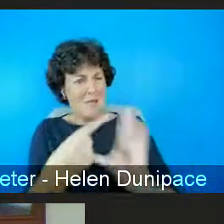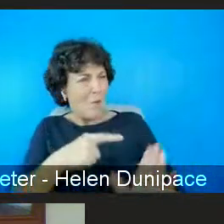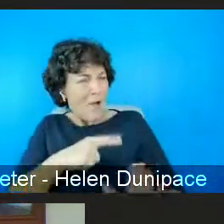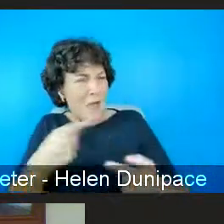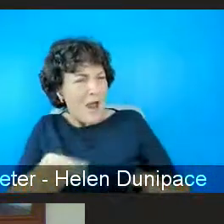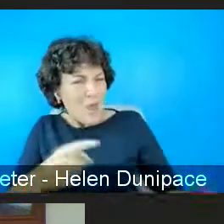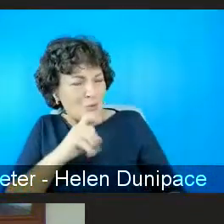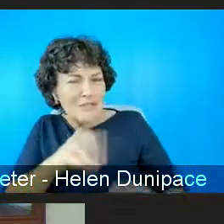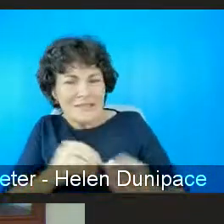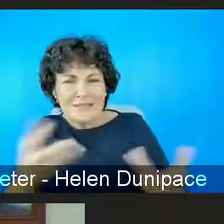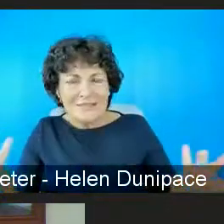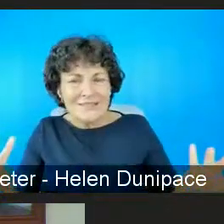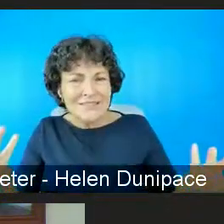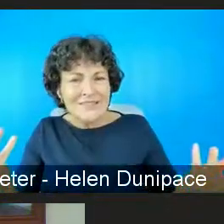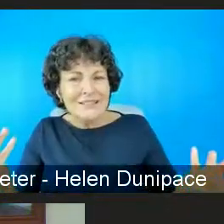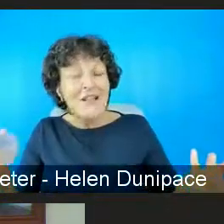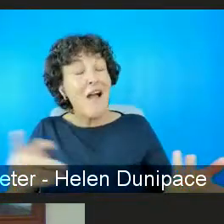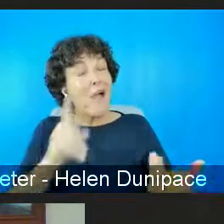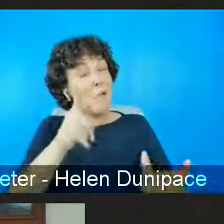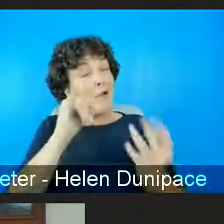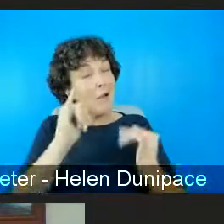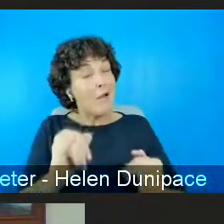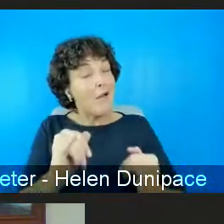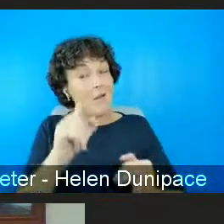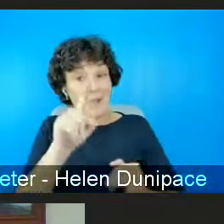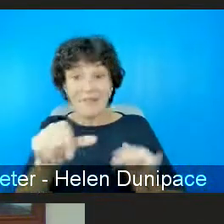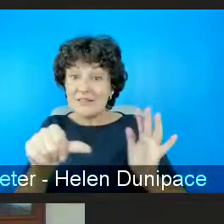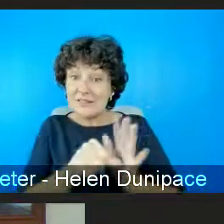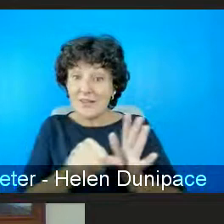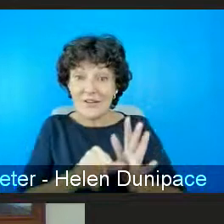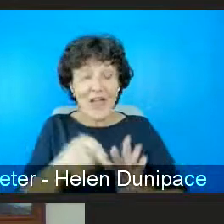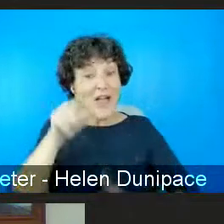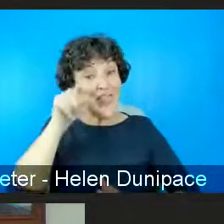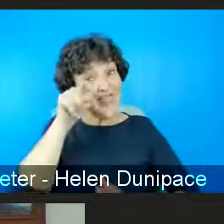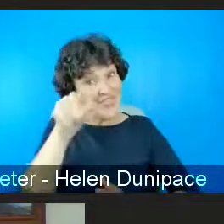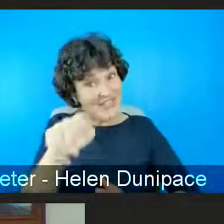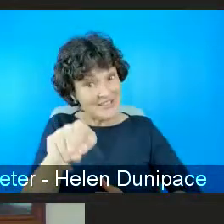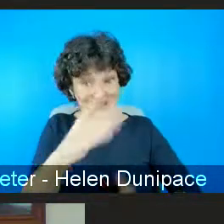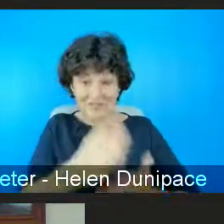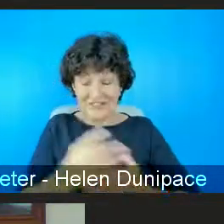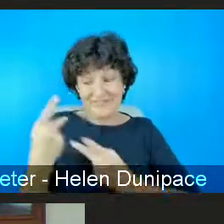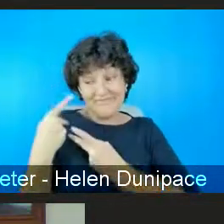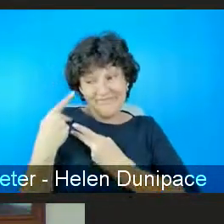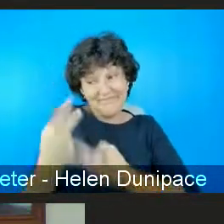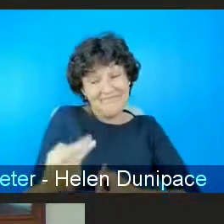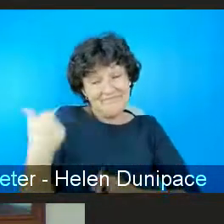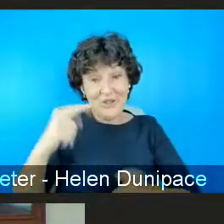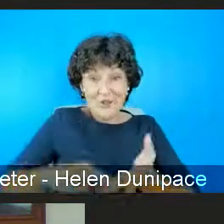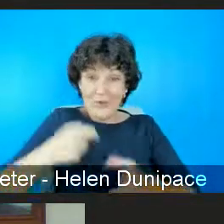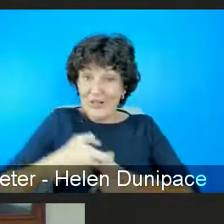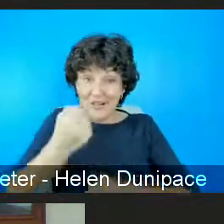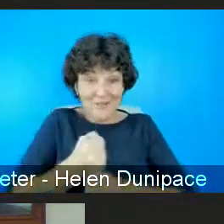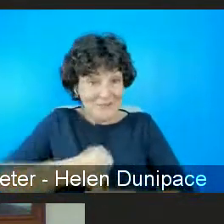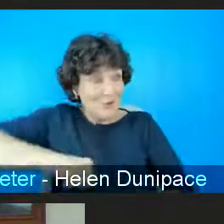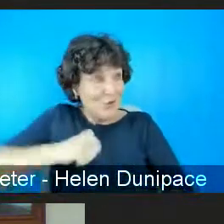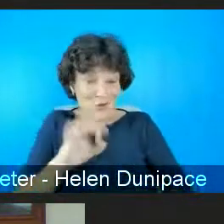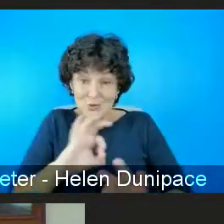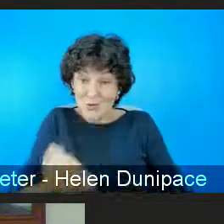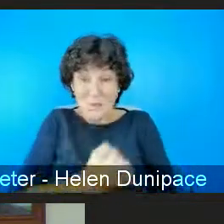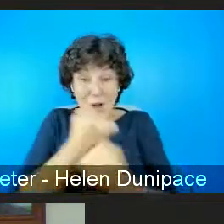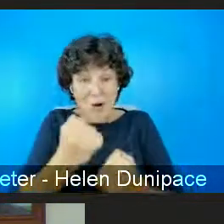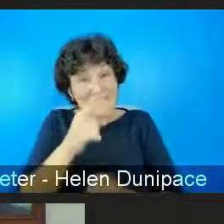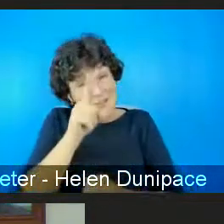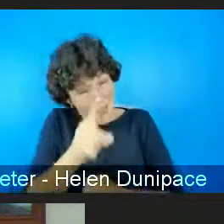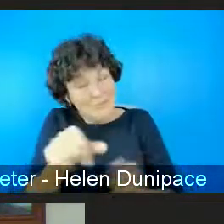part of the difficulty is this is a reserved issue but part of the difficulty is also um